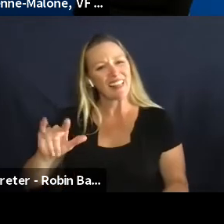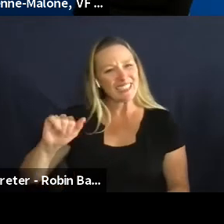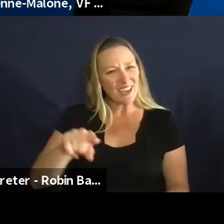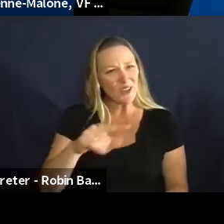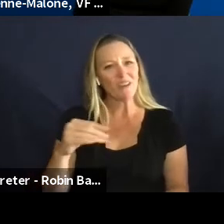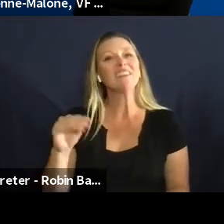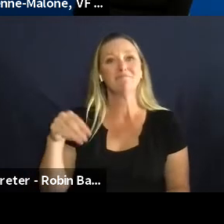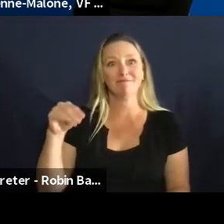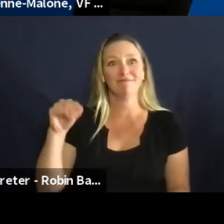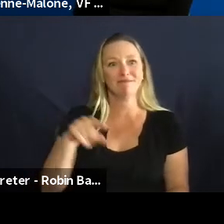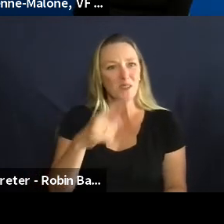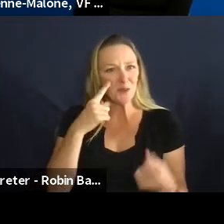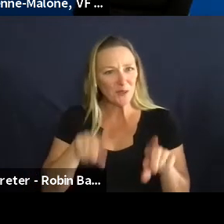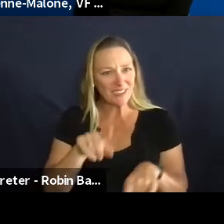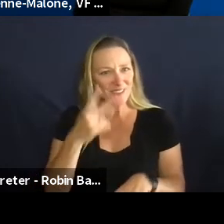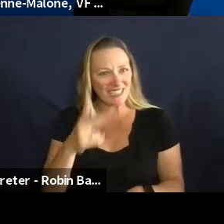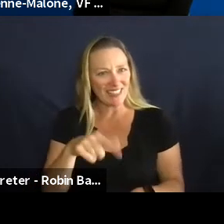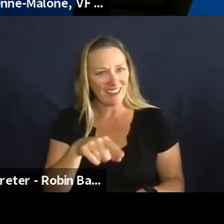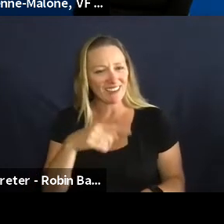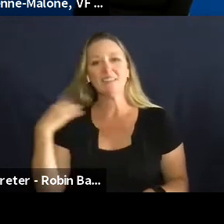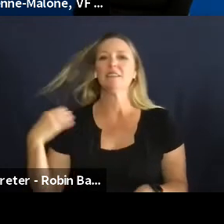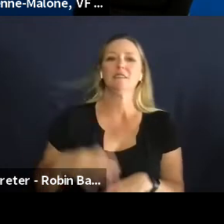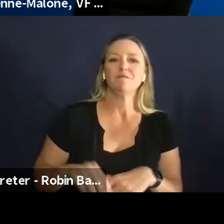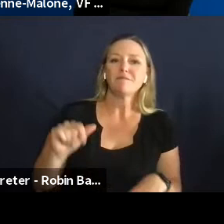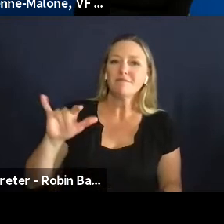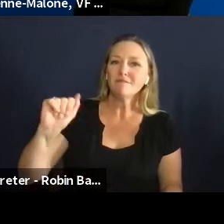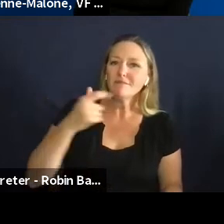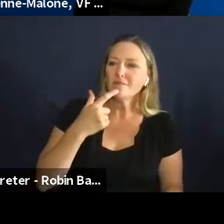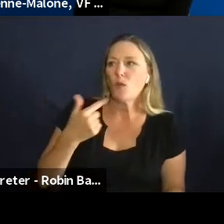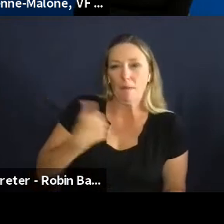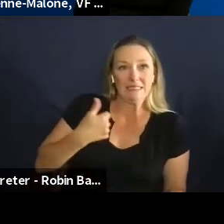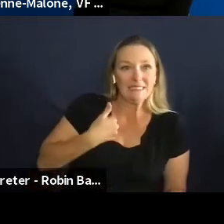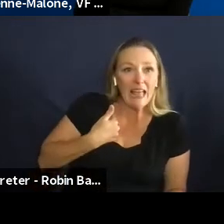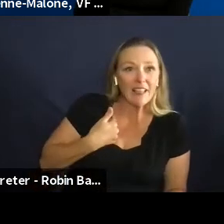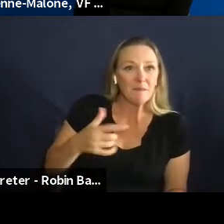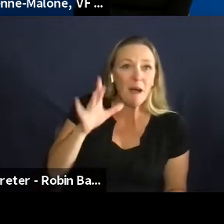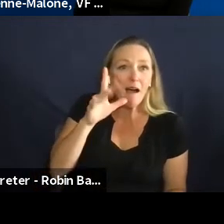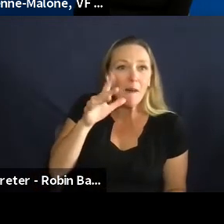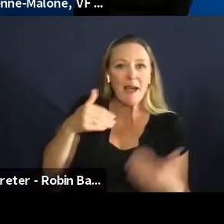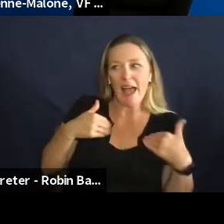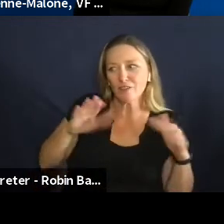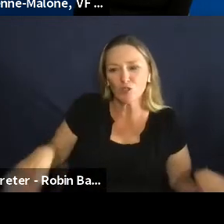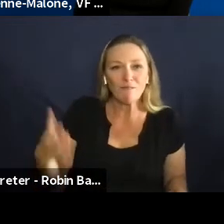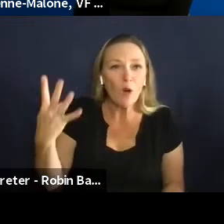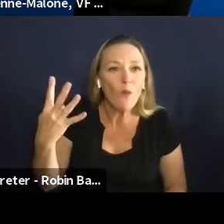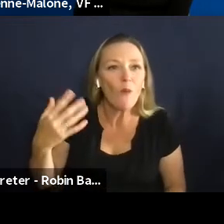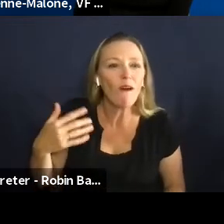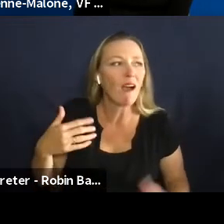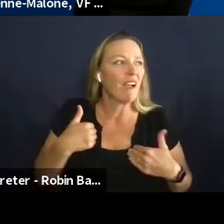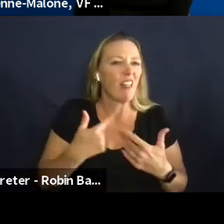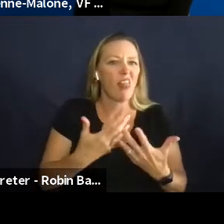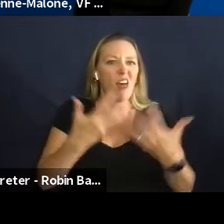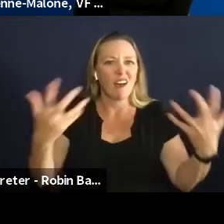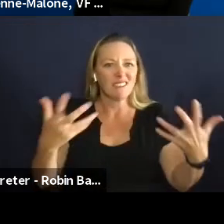well i think just being a mother of four children and having to do all of the things that i have on my plate